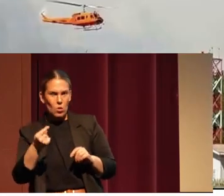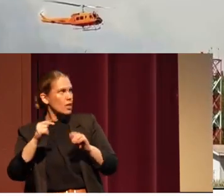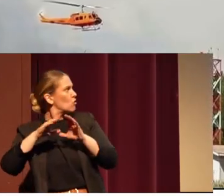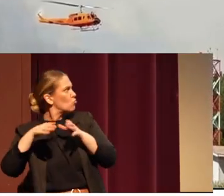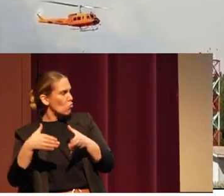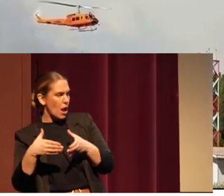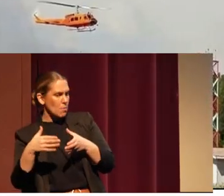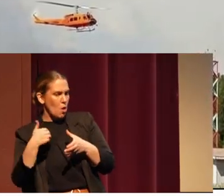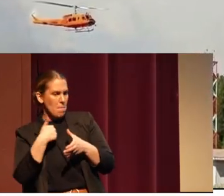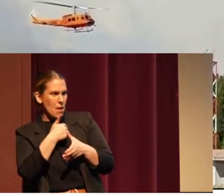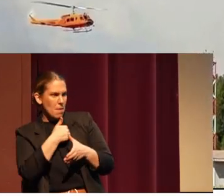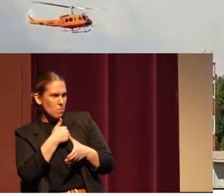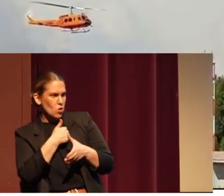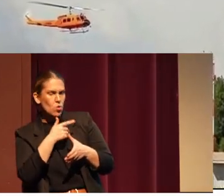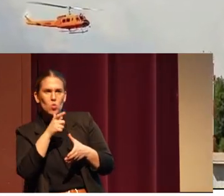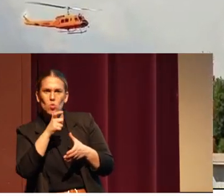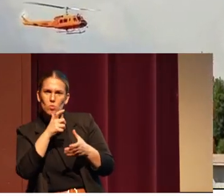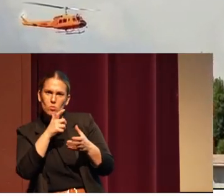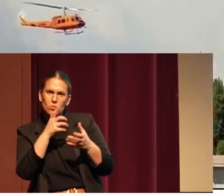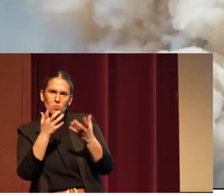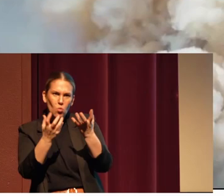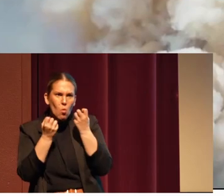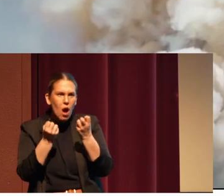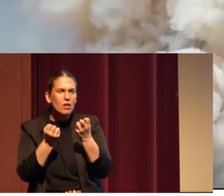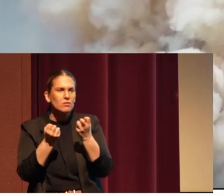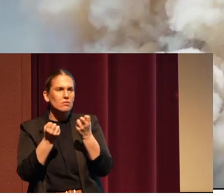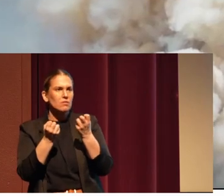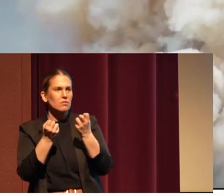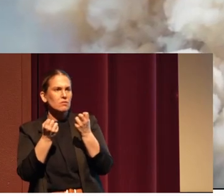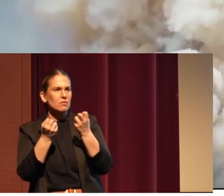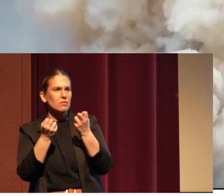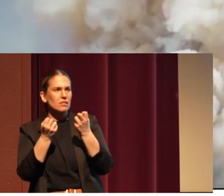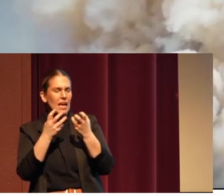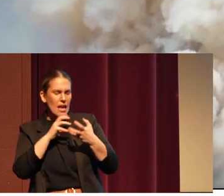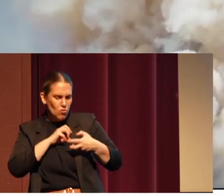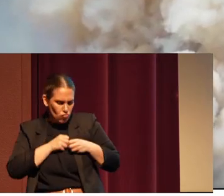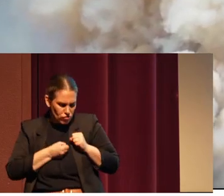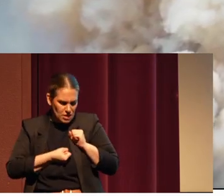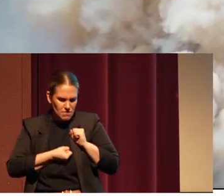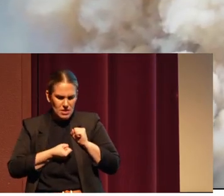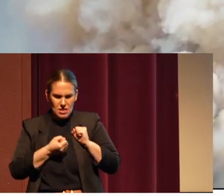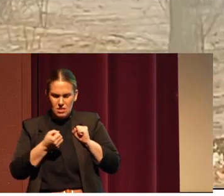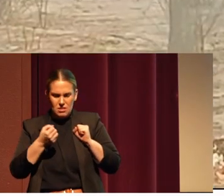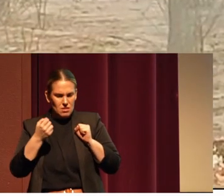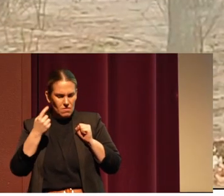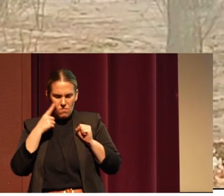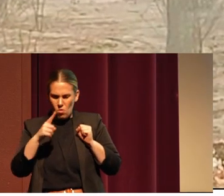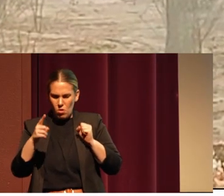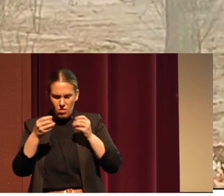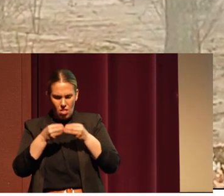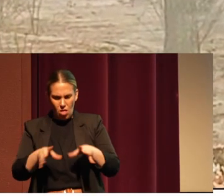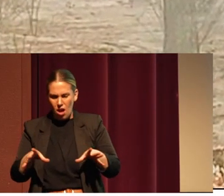for our land and for the loss of not just the trees, but